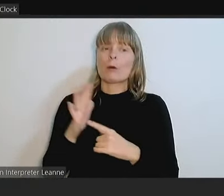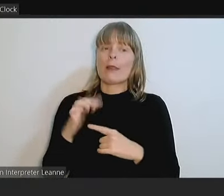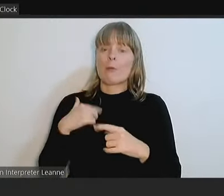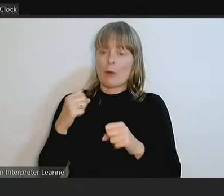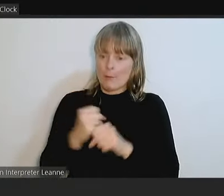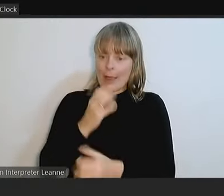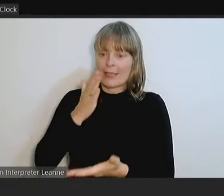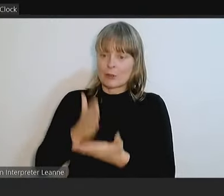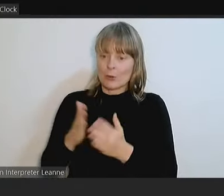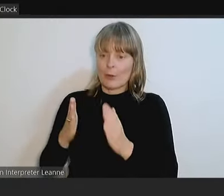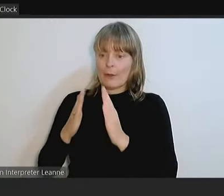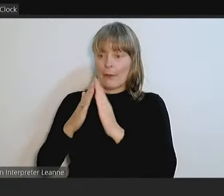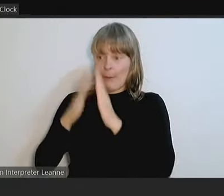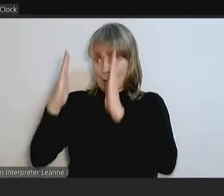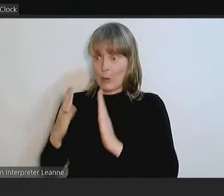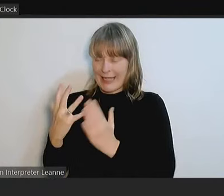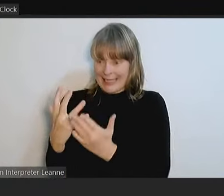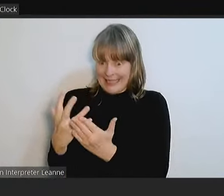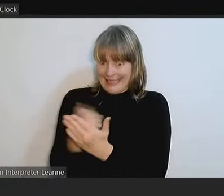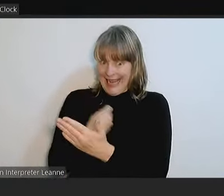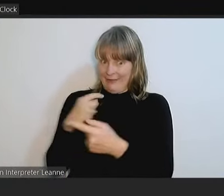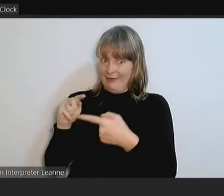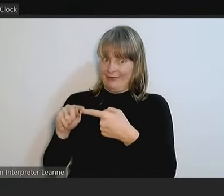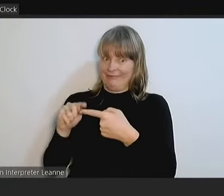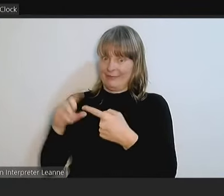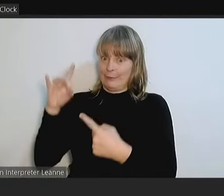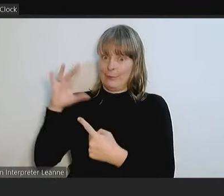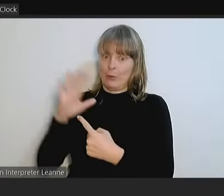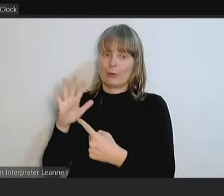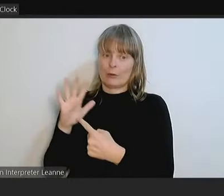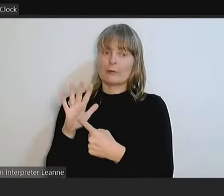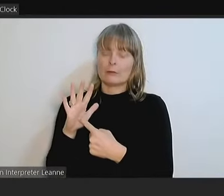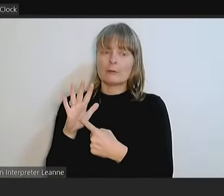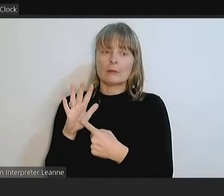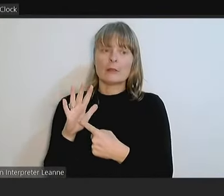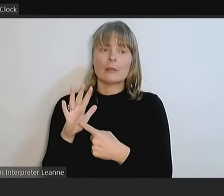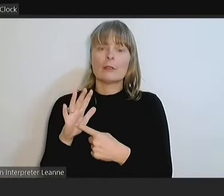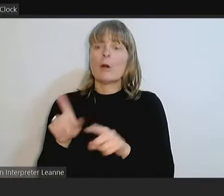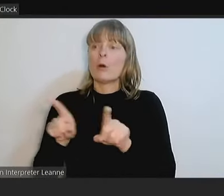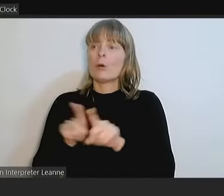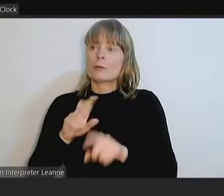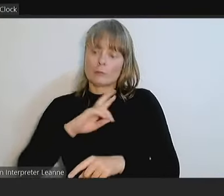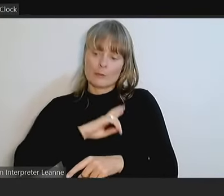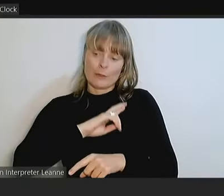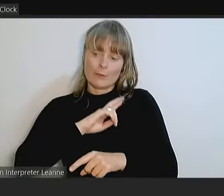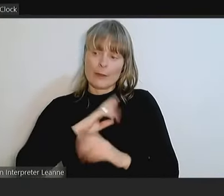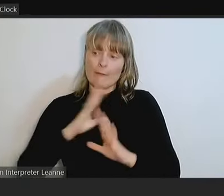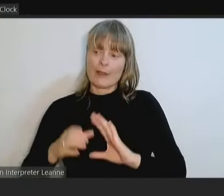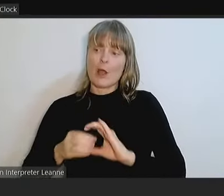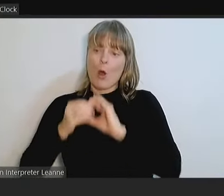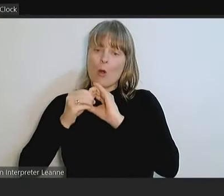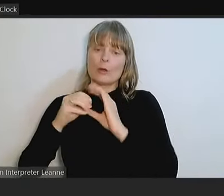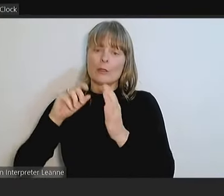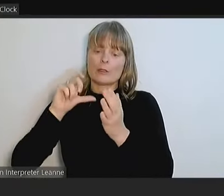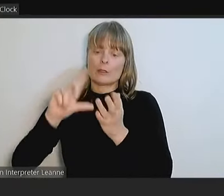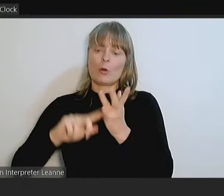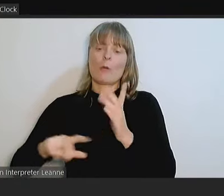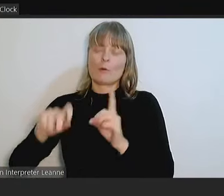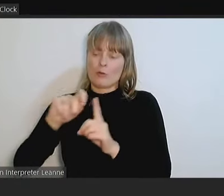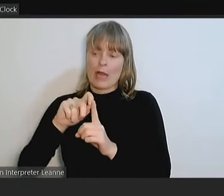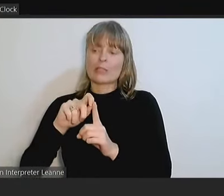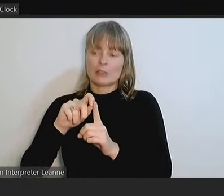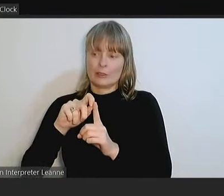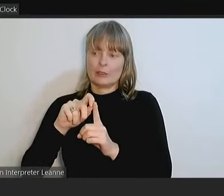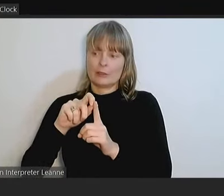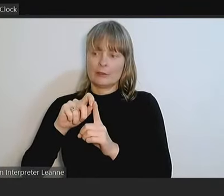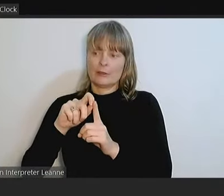is safe and it is the responsibility of the owner's corporation and the owners to keep the